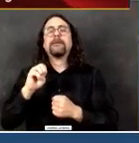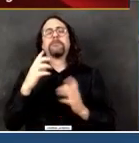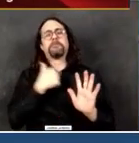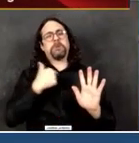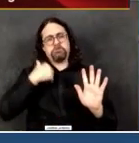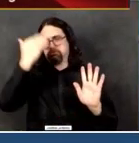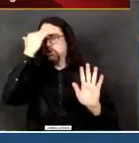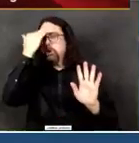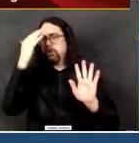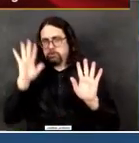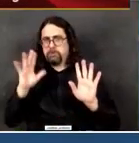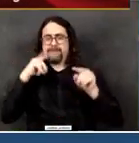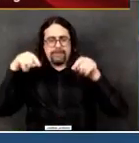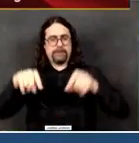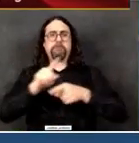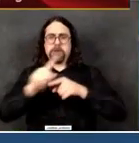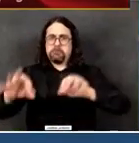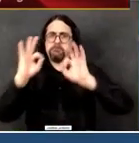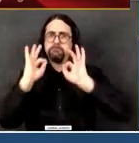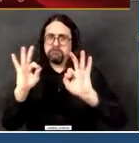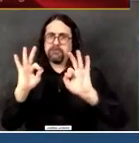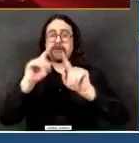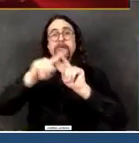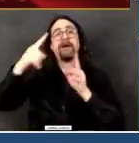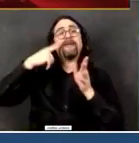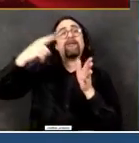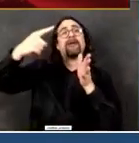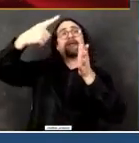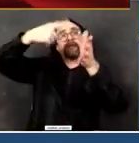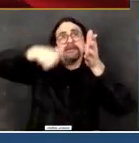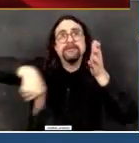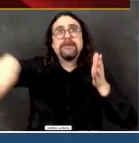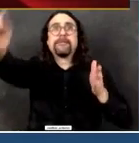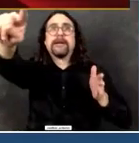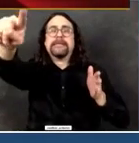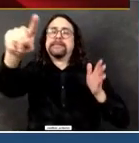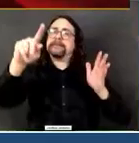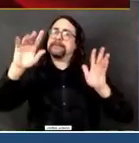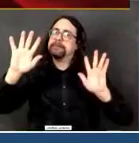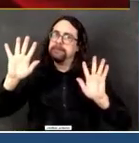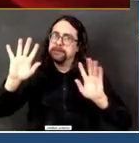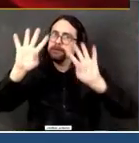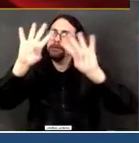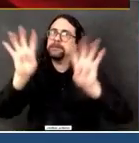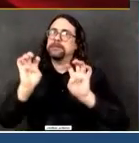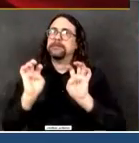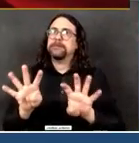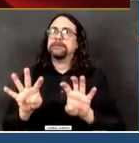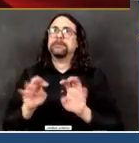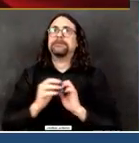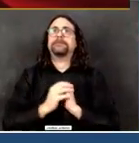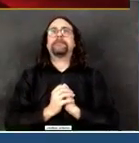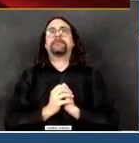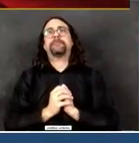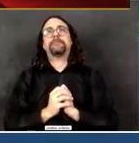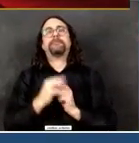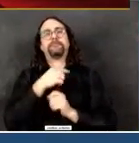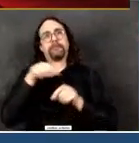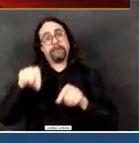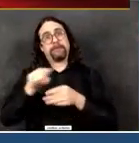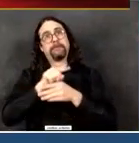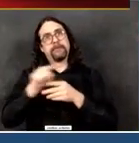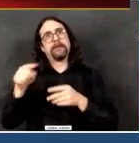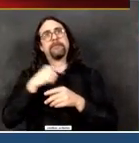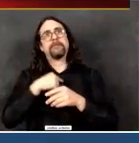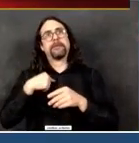continuing to press the federal government. We'll, of course, press the state government, private sector. We're contracting everywhere we can, but trying to get those deliveries in on time,